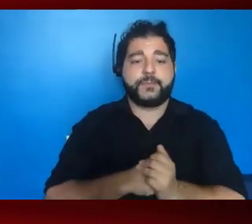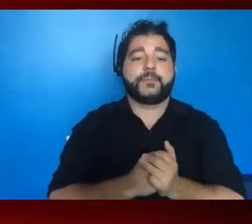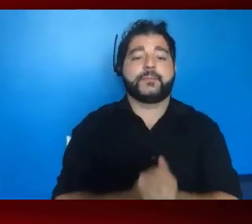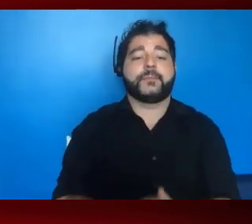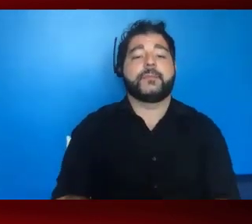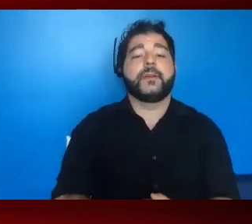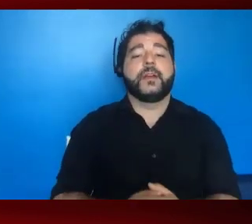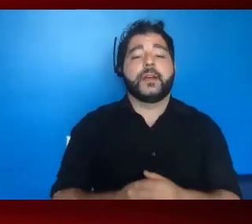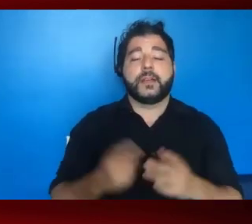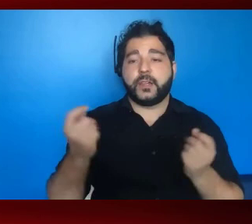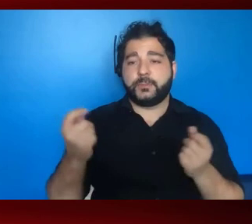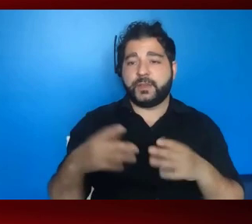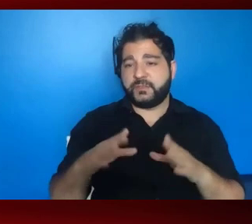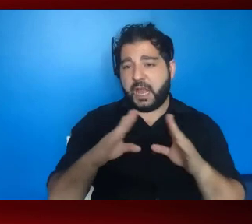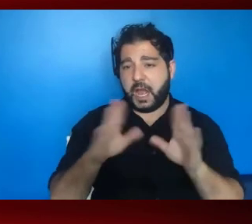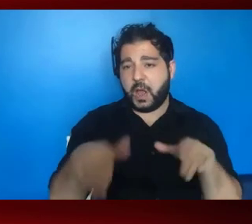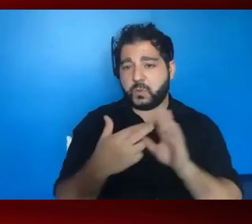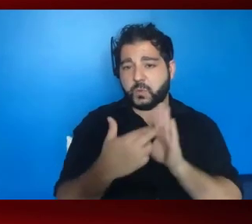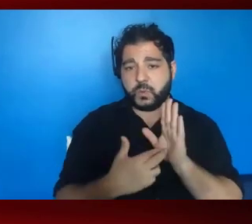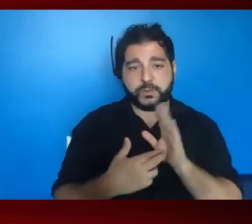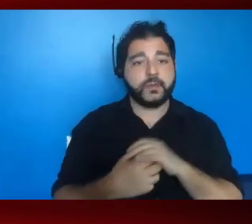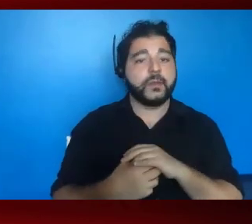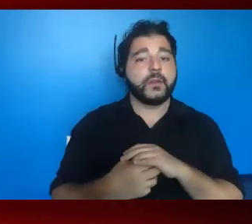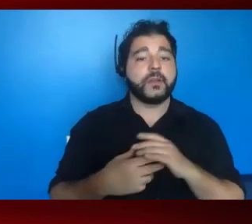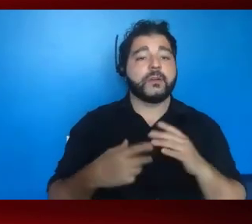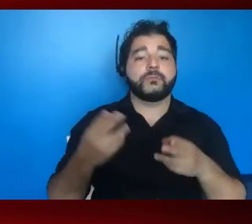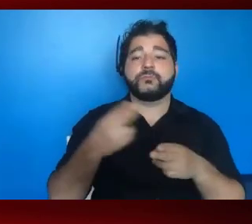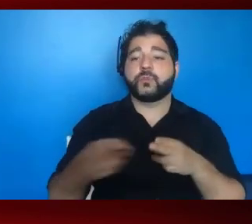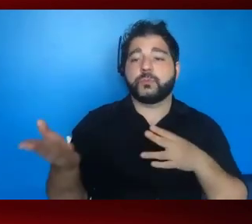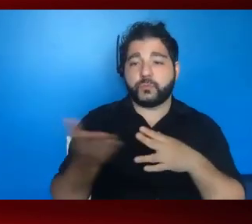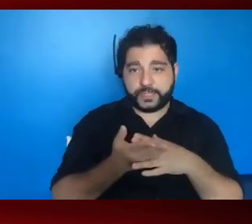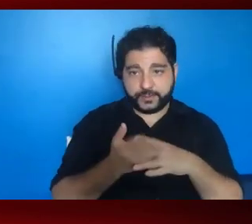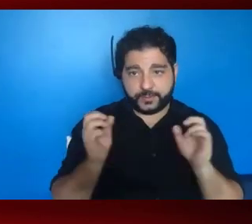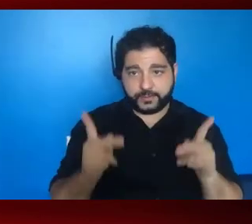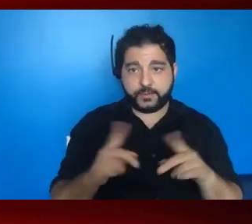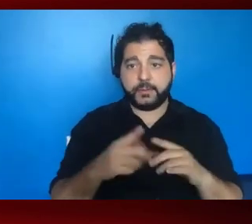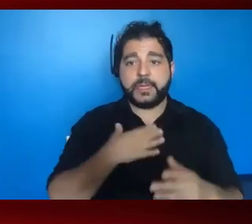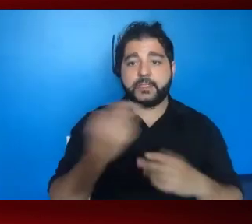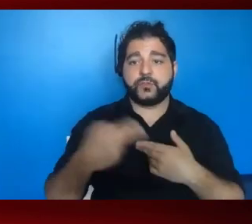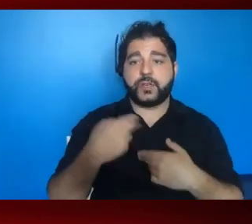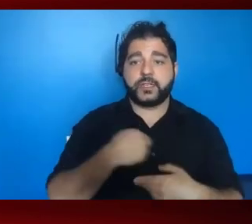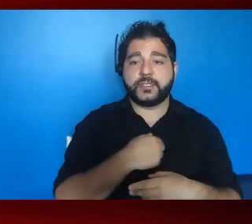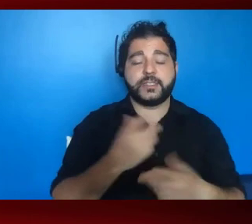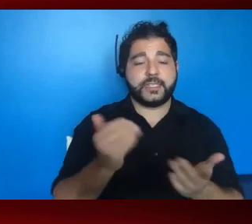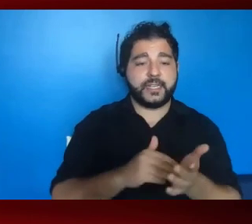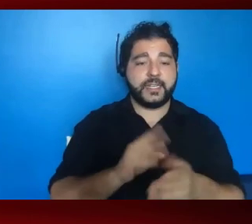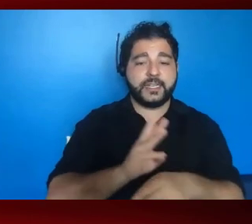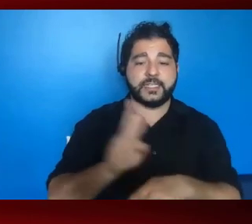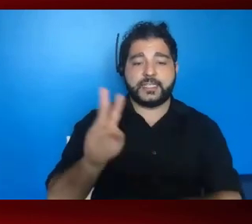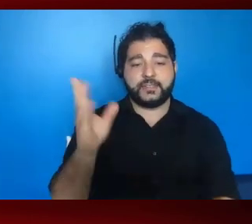And now just a little bit of housekeeping. We're about to take a short break, but please rejoin us at 615.